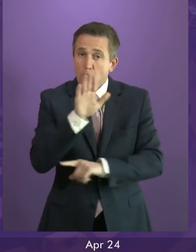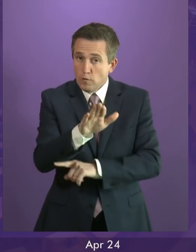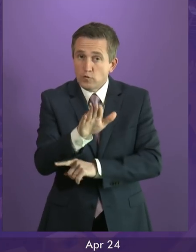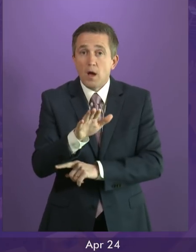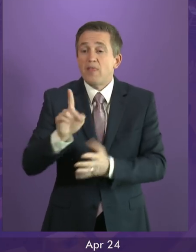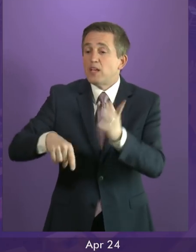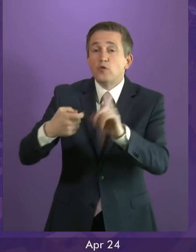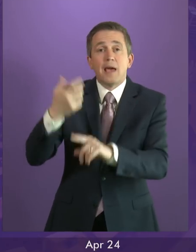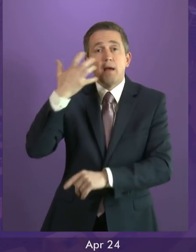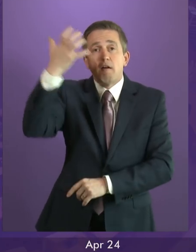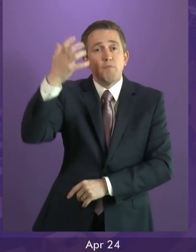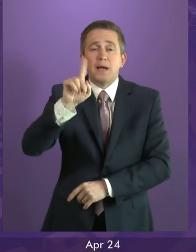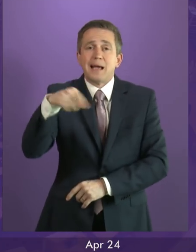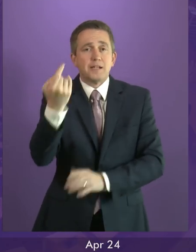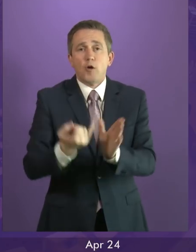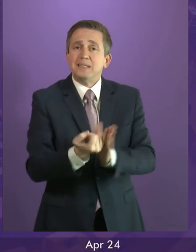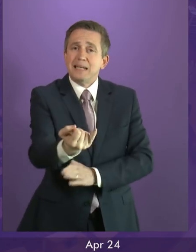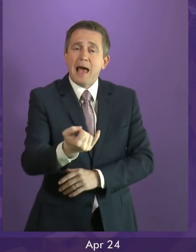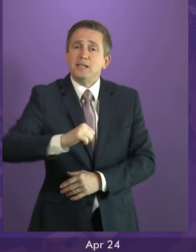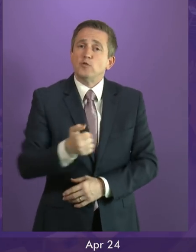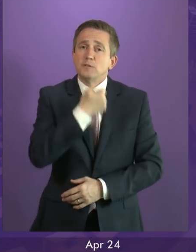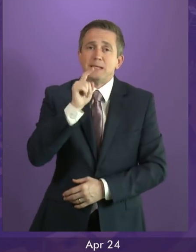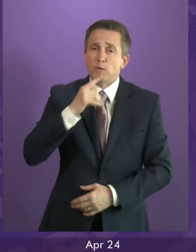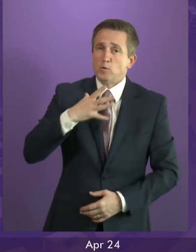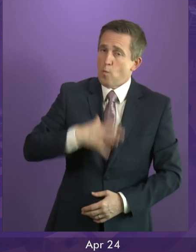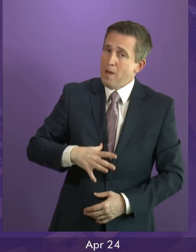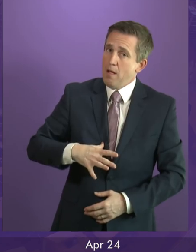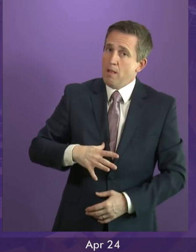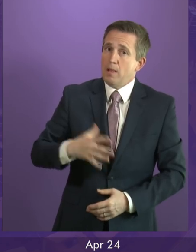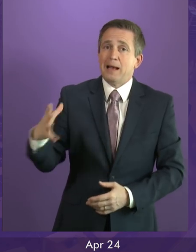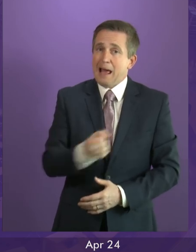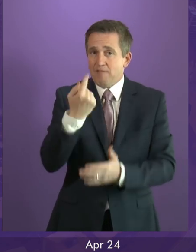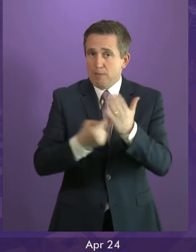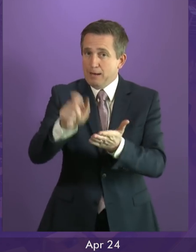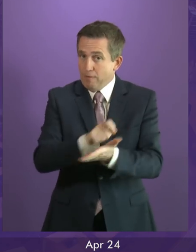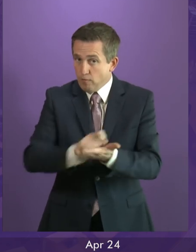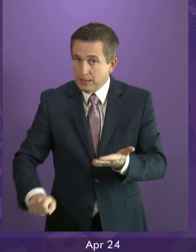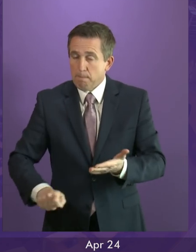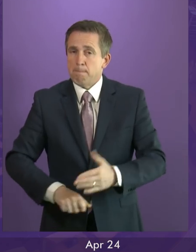will be able to deny the will of the people or stop that will being expressed. Thank